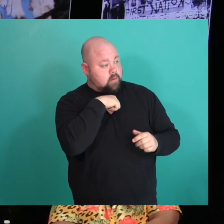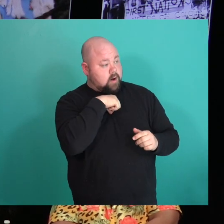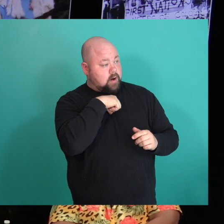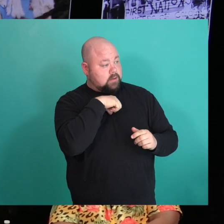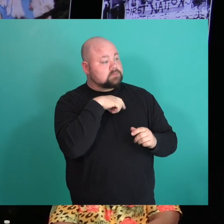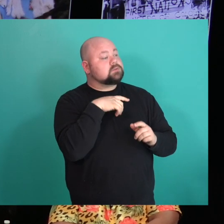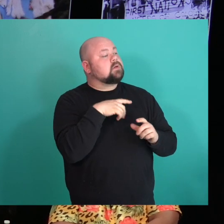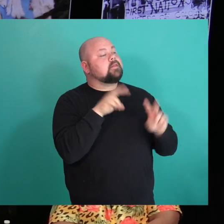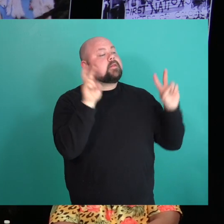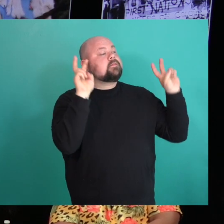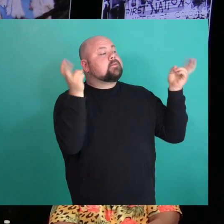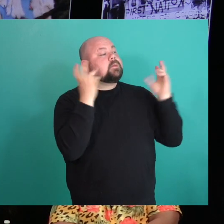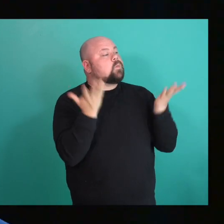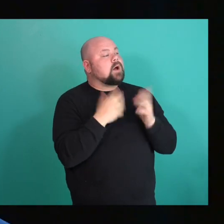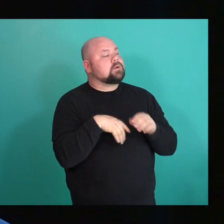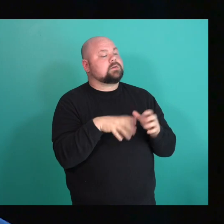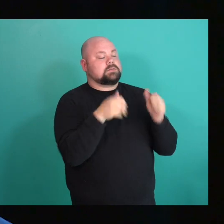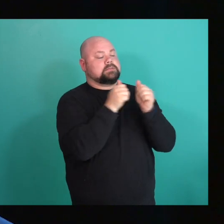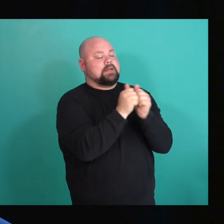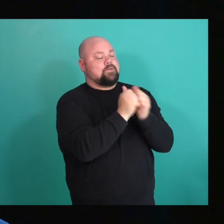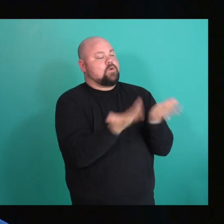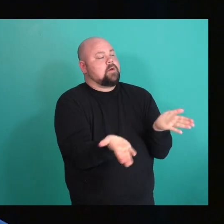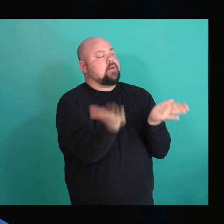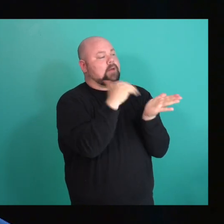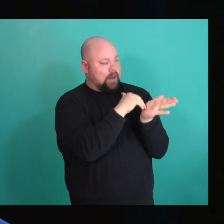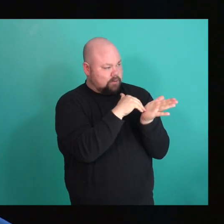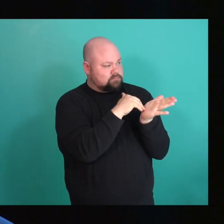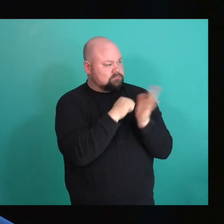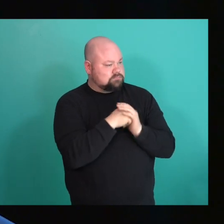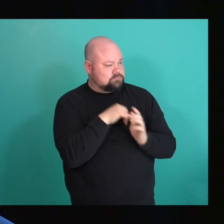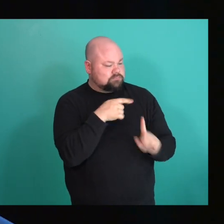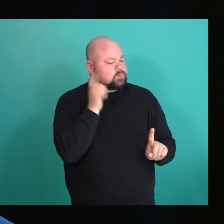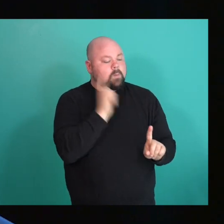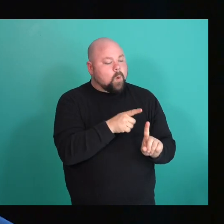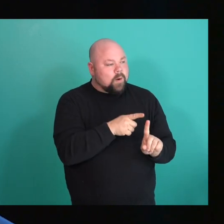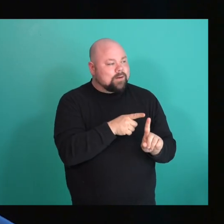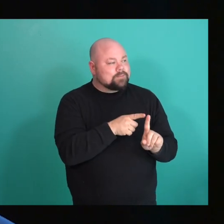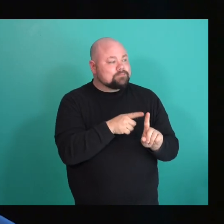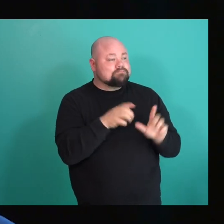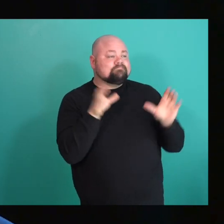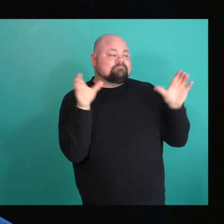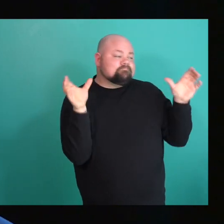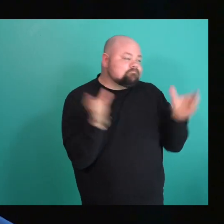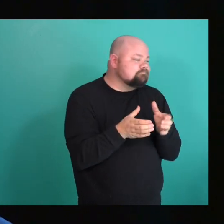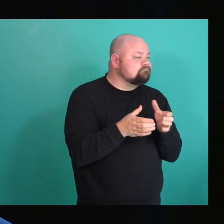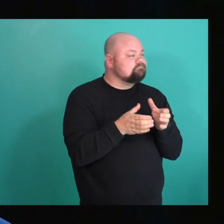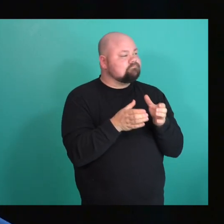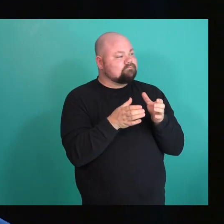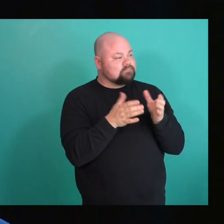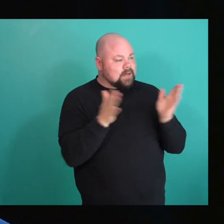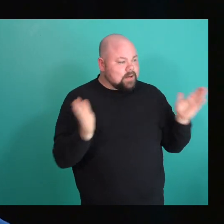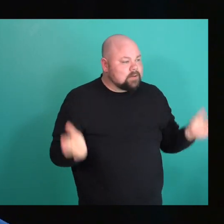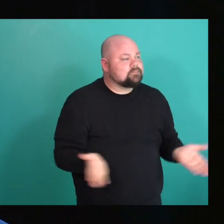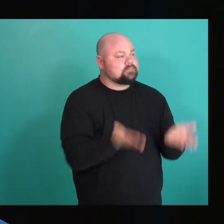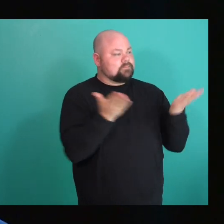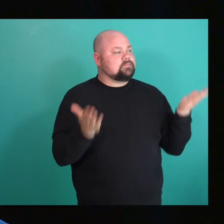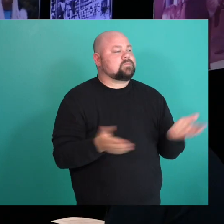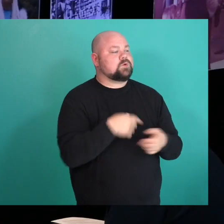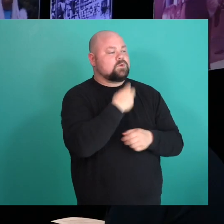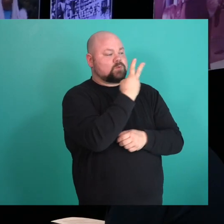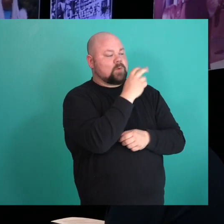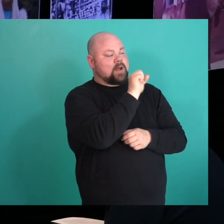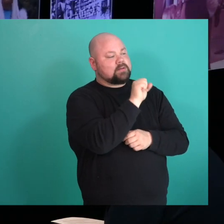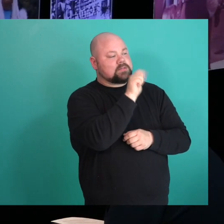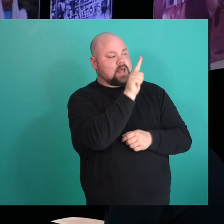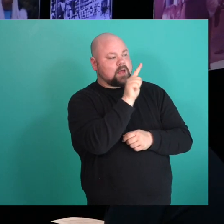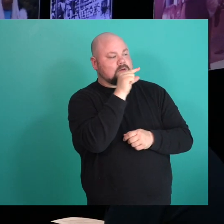again. And that celebrates the beauty that comes in reuniting and uplifting 2SLGBTQ,